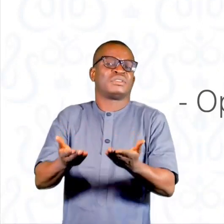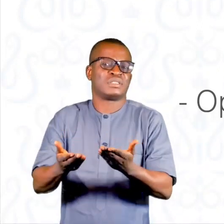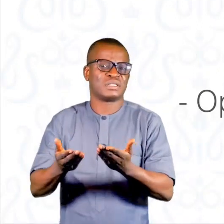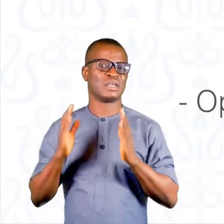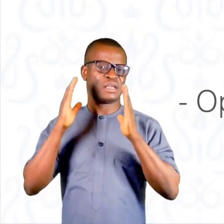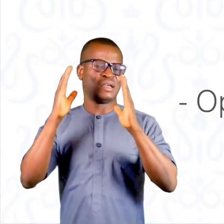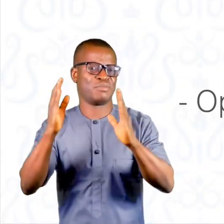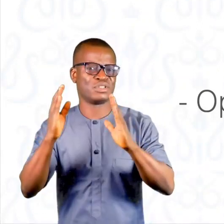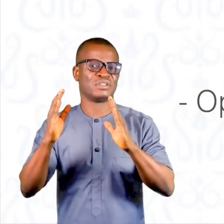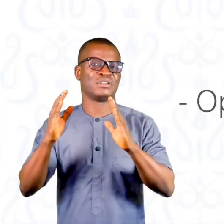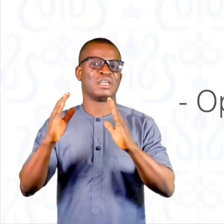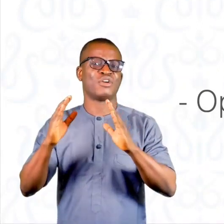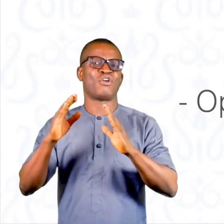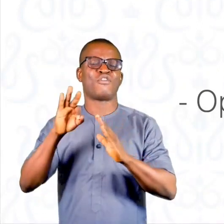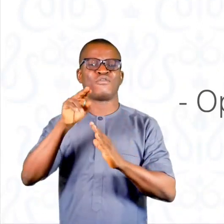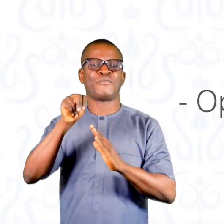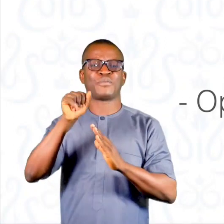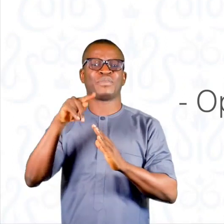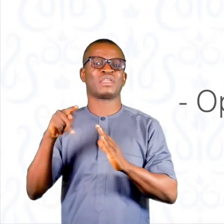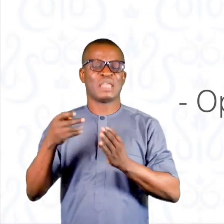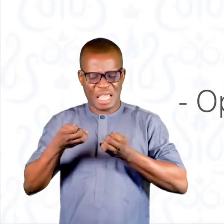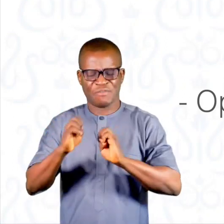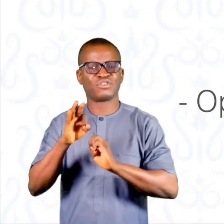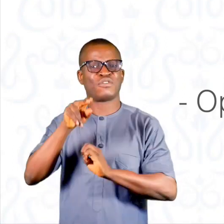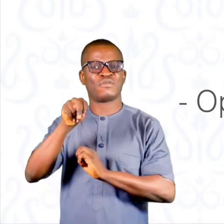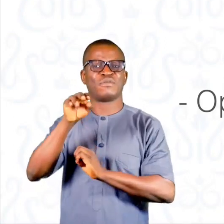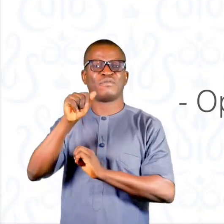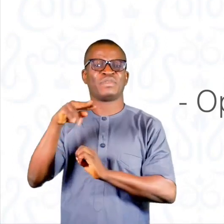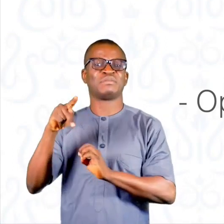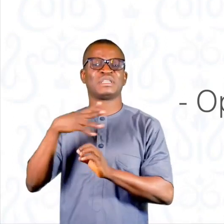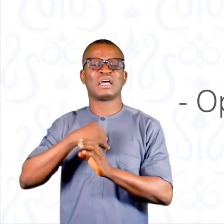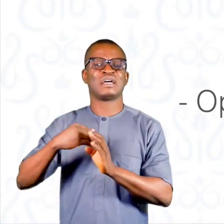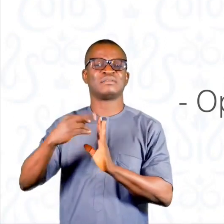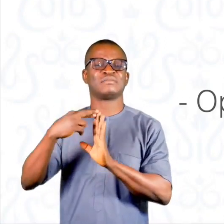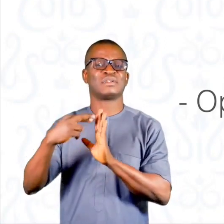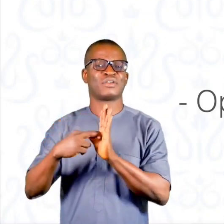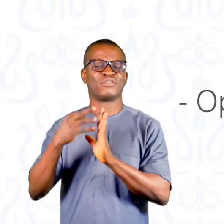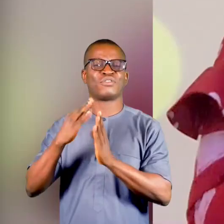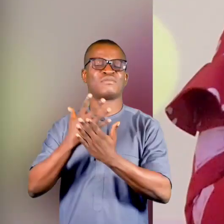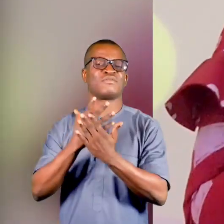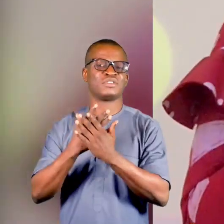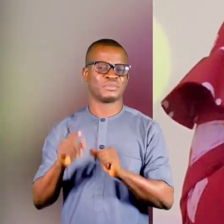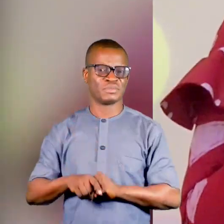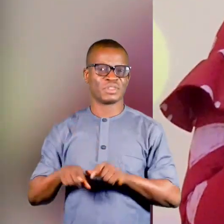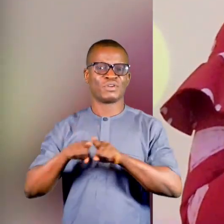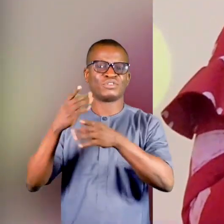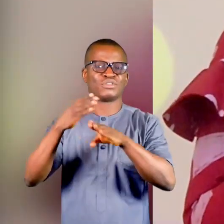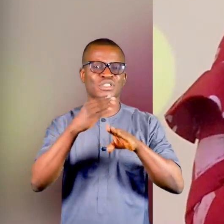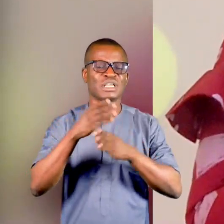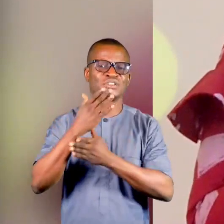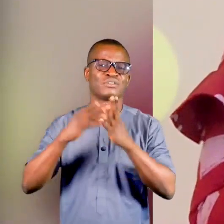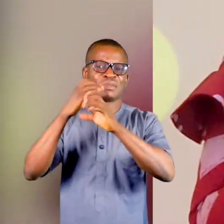trafficking, operational structure of Naptip, efforts of the agency, and conviction records. She